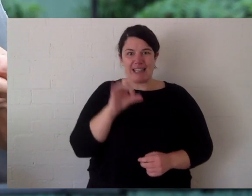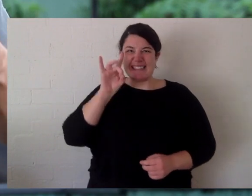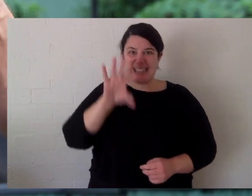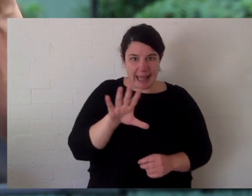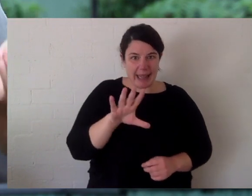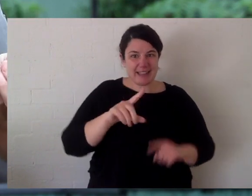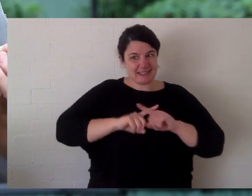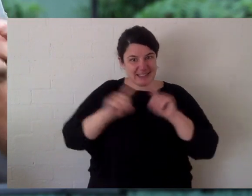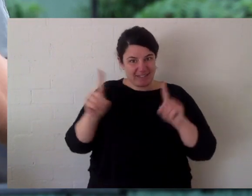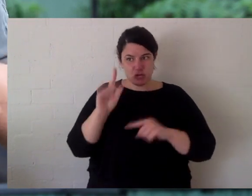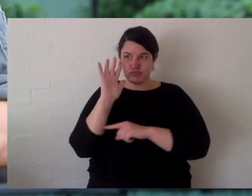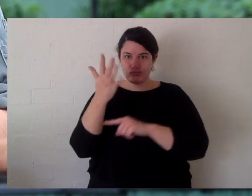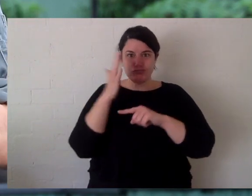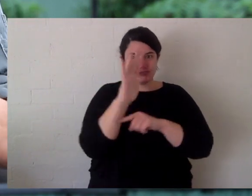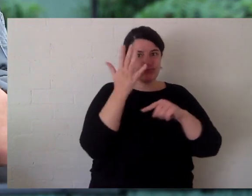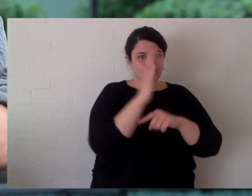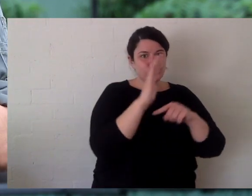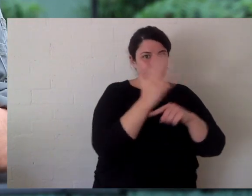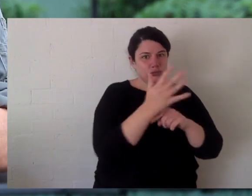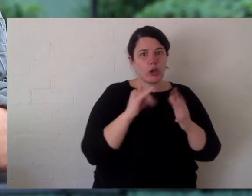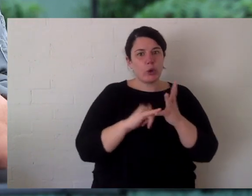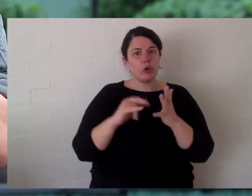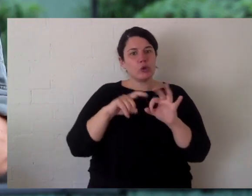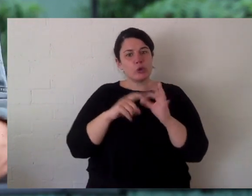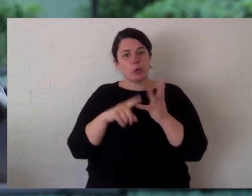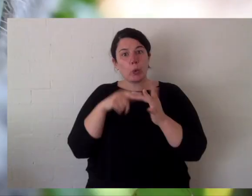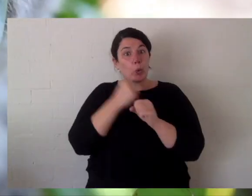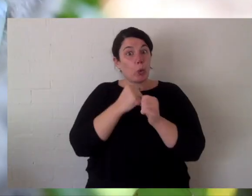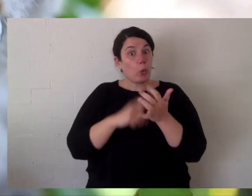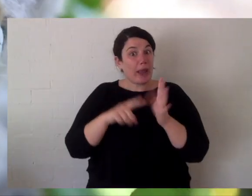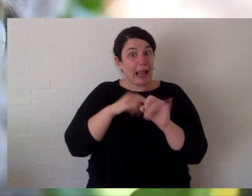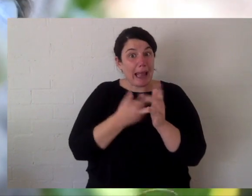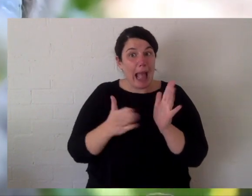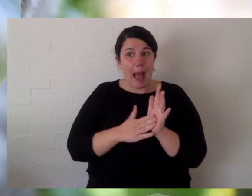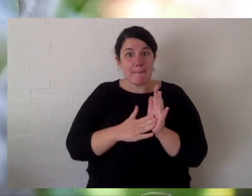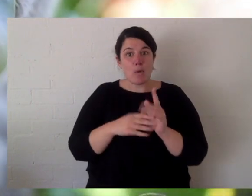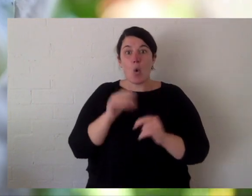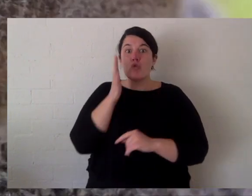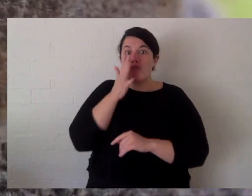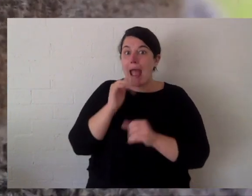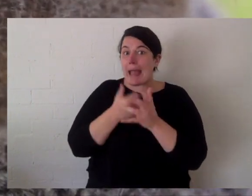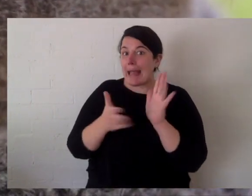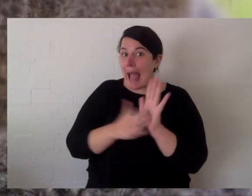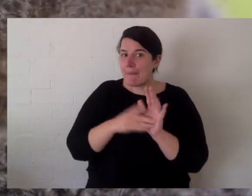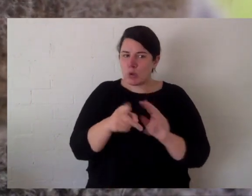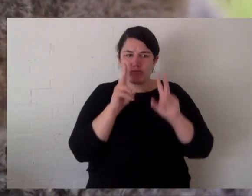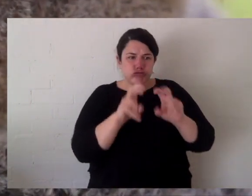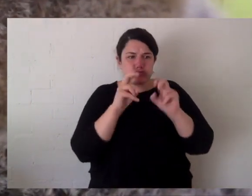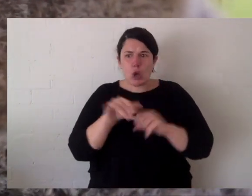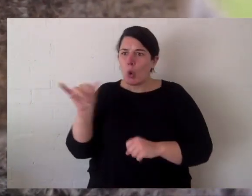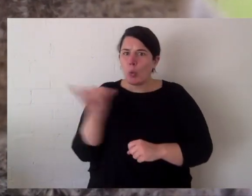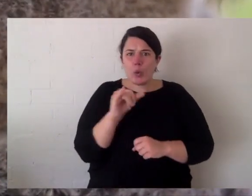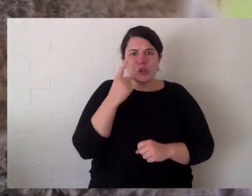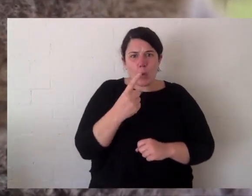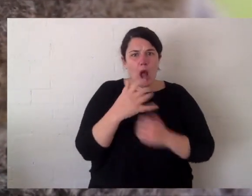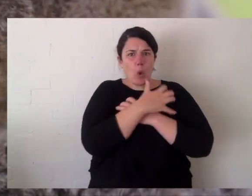scribbly gum or red gum. And I want the Latin name, which is the scientific name that goes with it. No less than 10, and hit